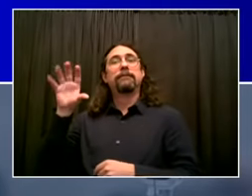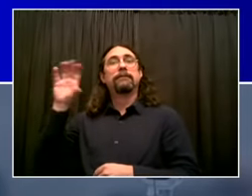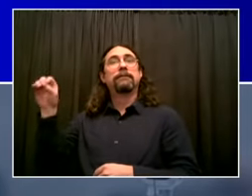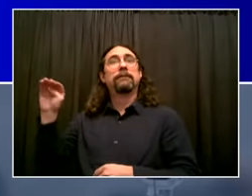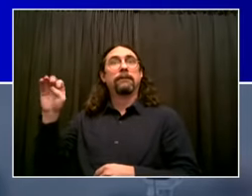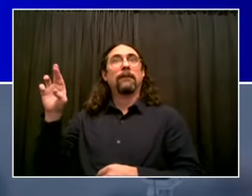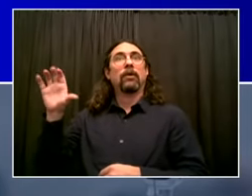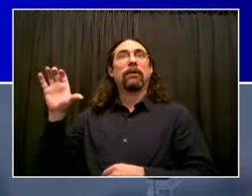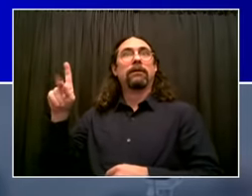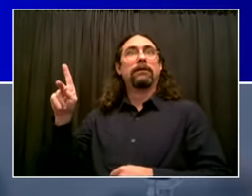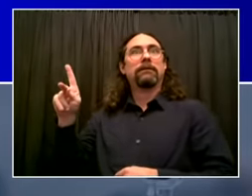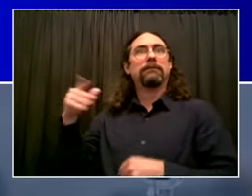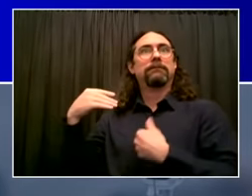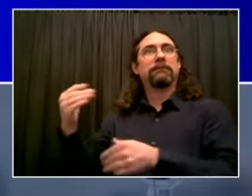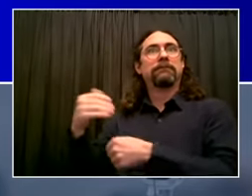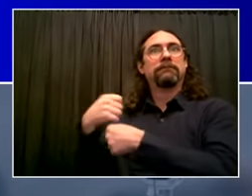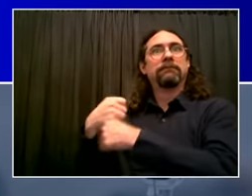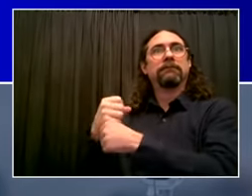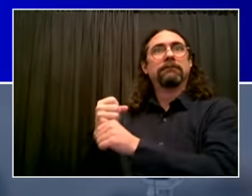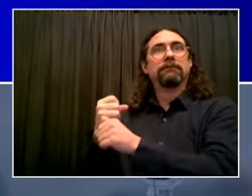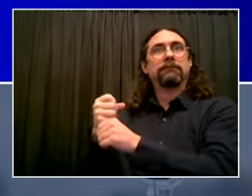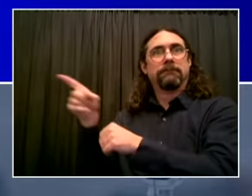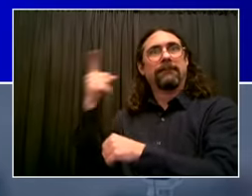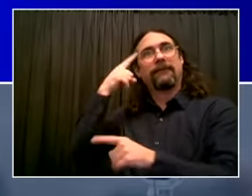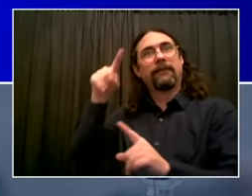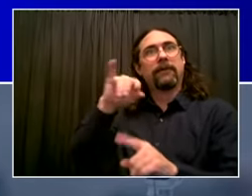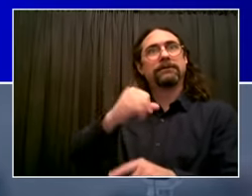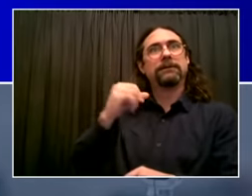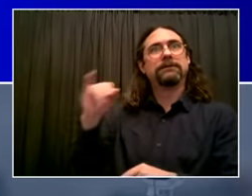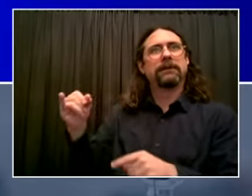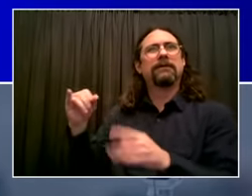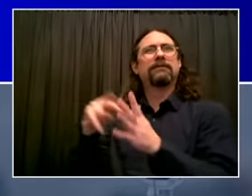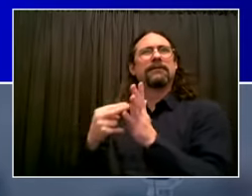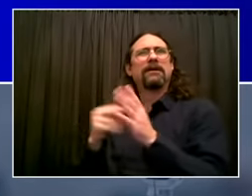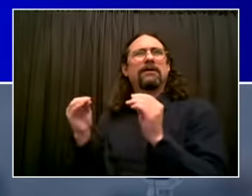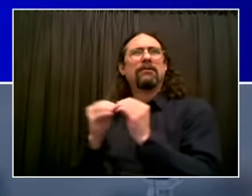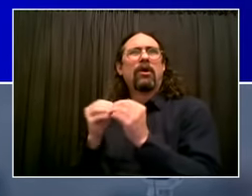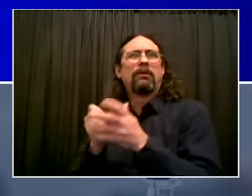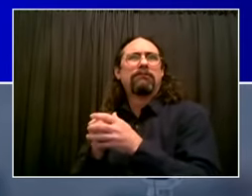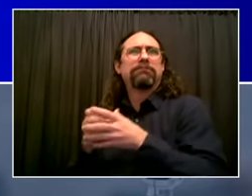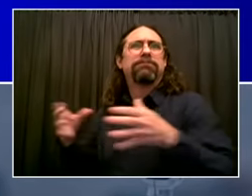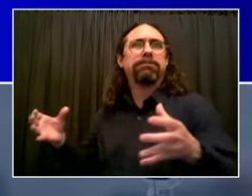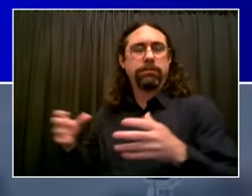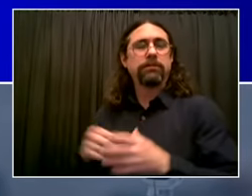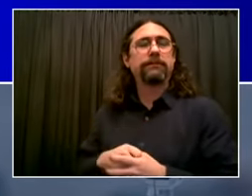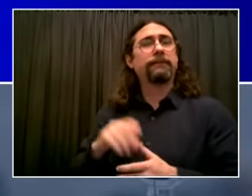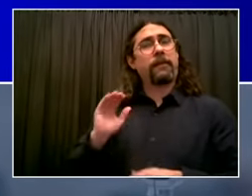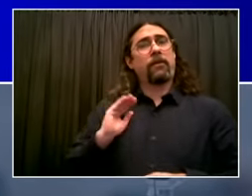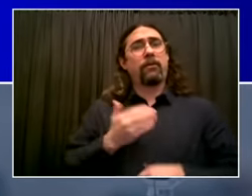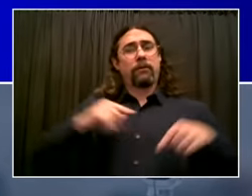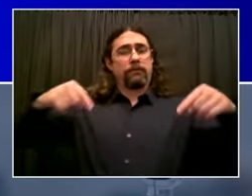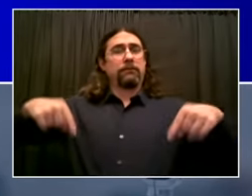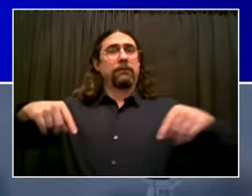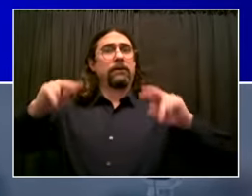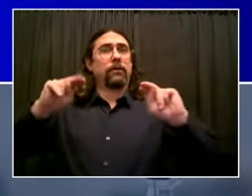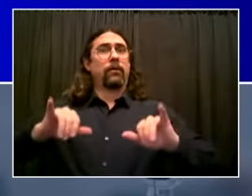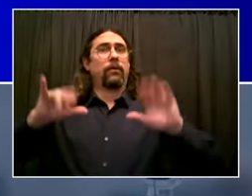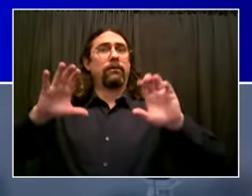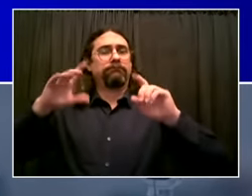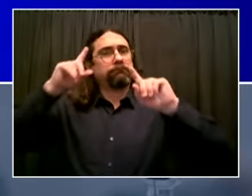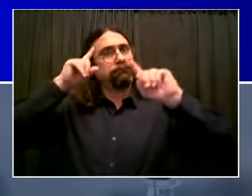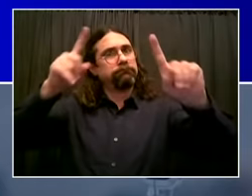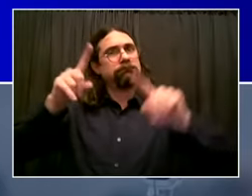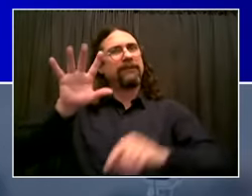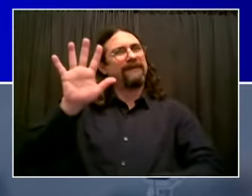5 million New Yorkers vaccinated by June. So looking good, but we need to keep pushing on manufacturers, federal government, state government